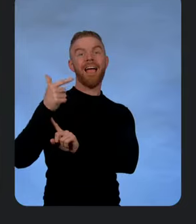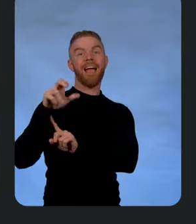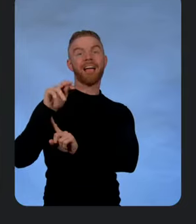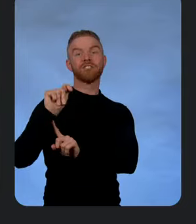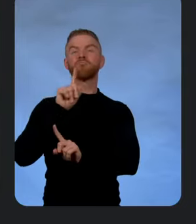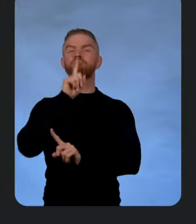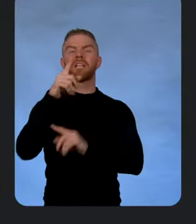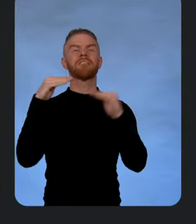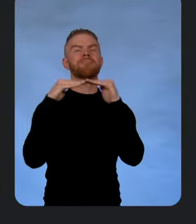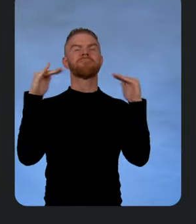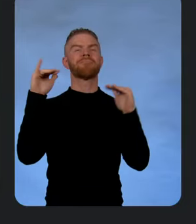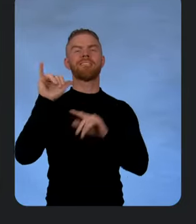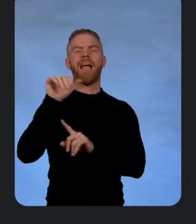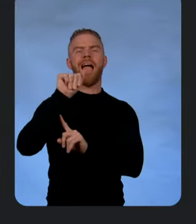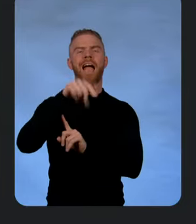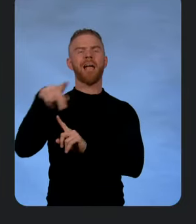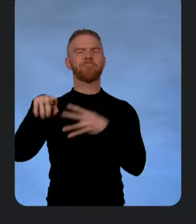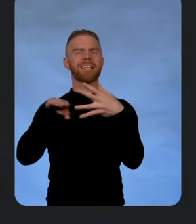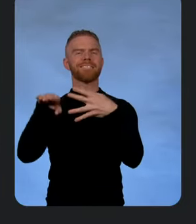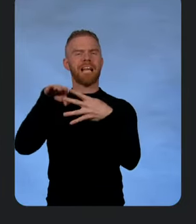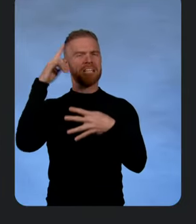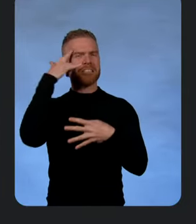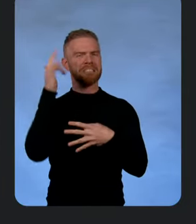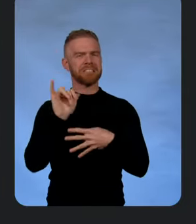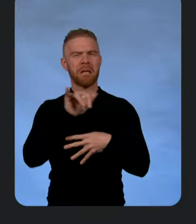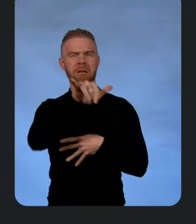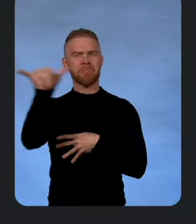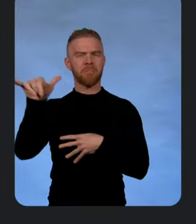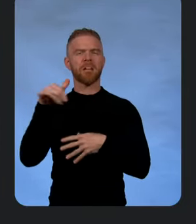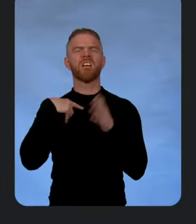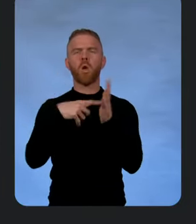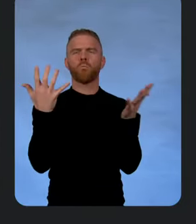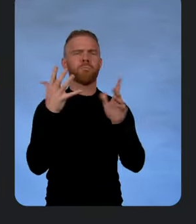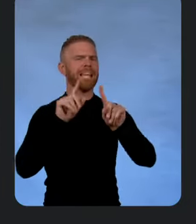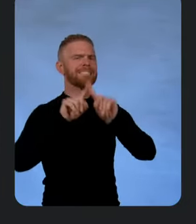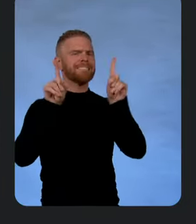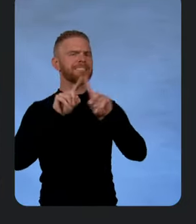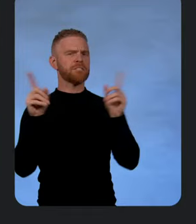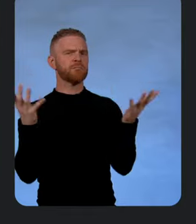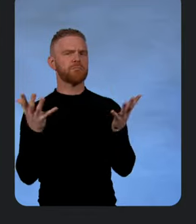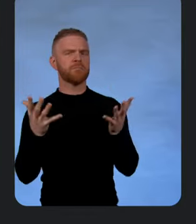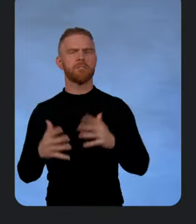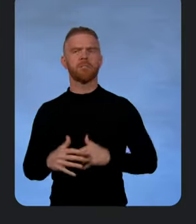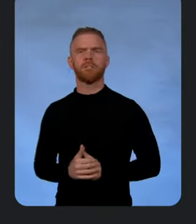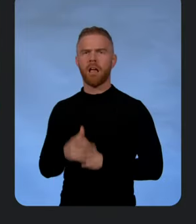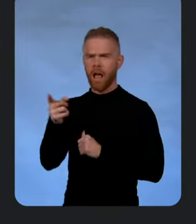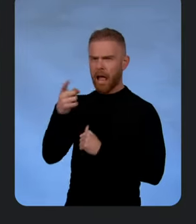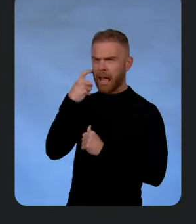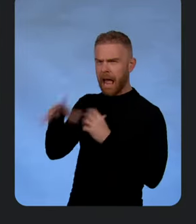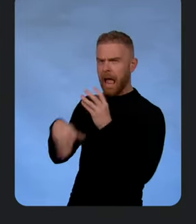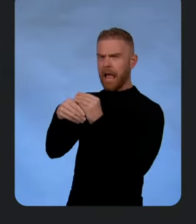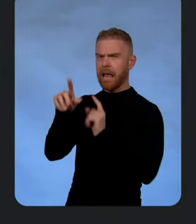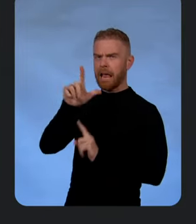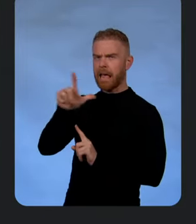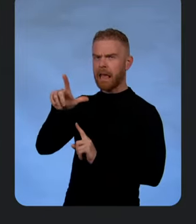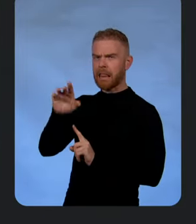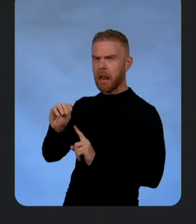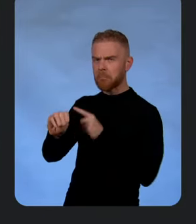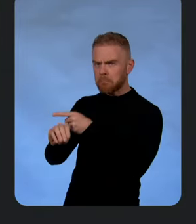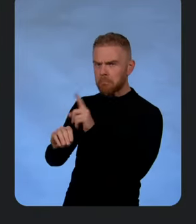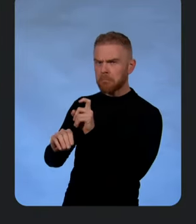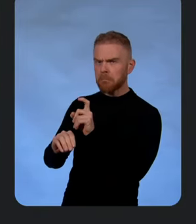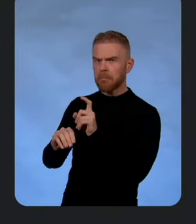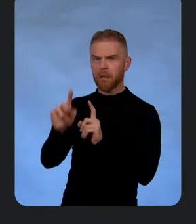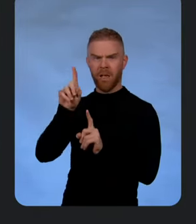an app stack like any other. But I'll show you the differences as we go. Awesome. Did you just add LLM? Is that the only difference? No?